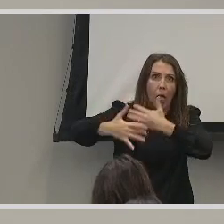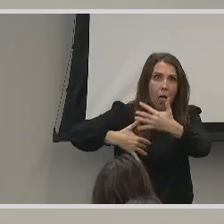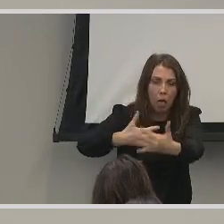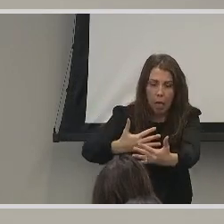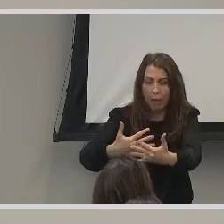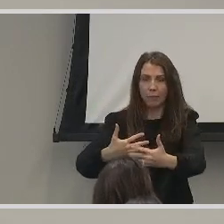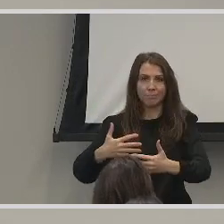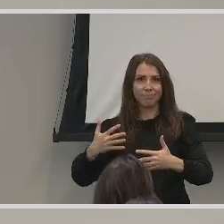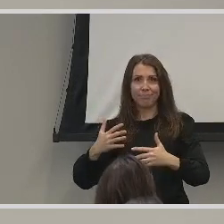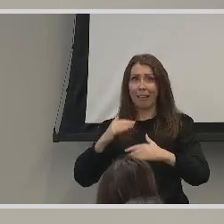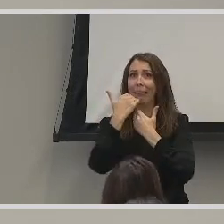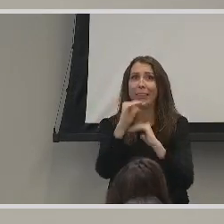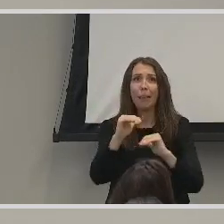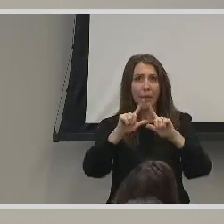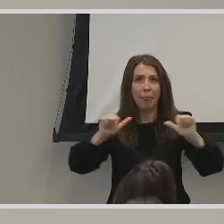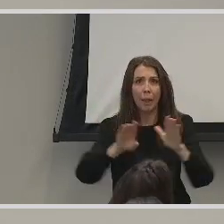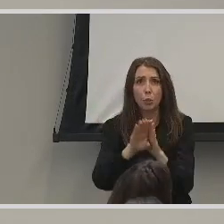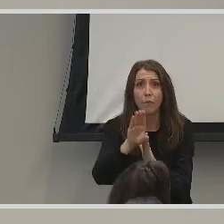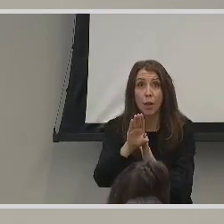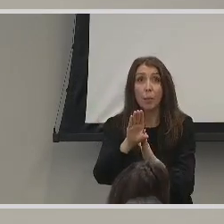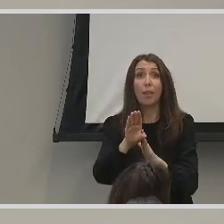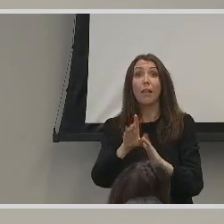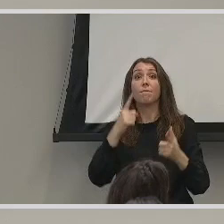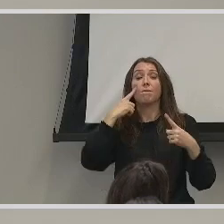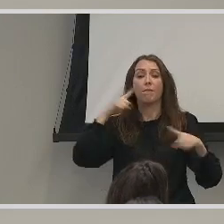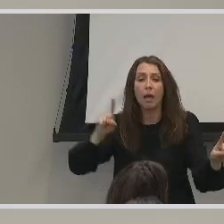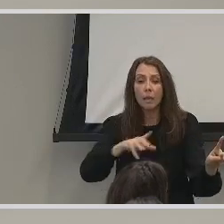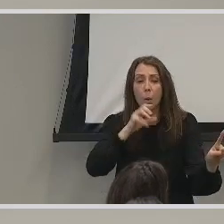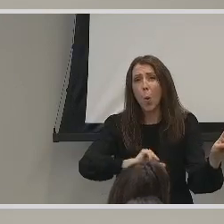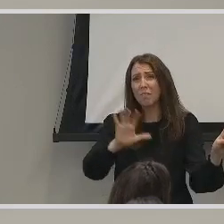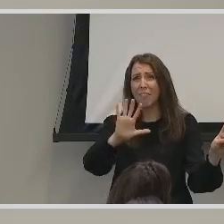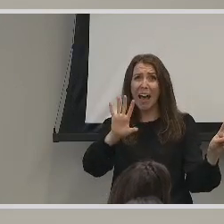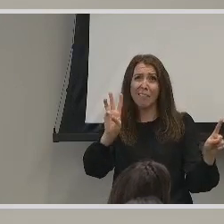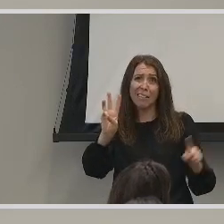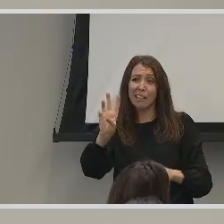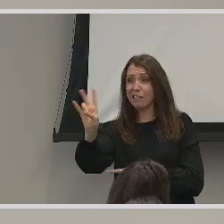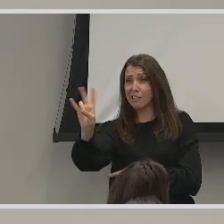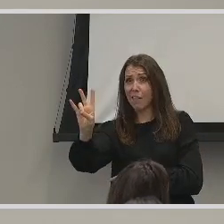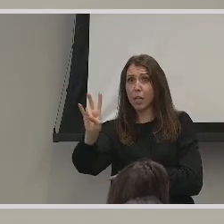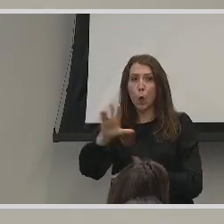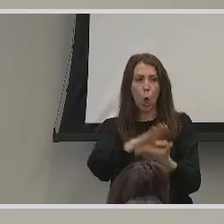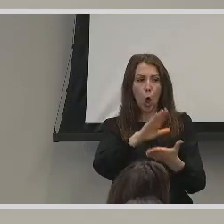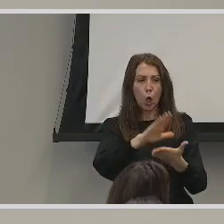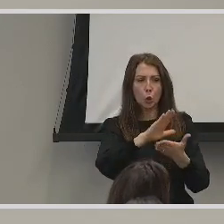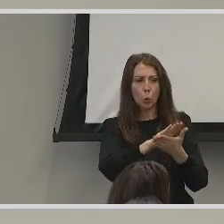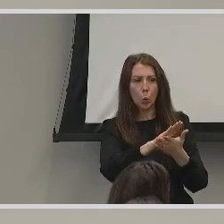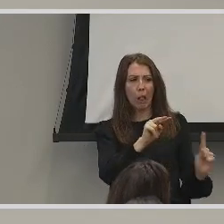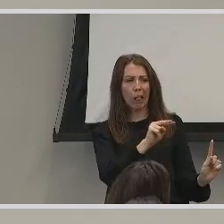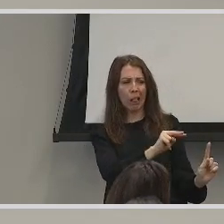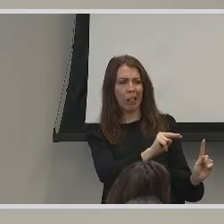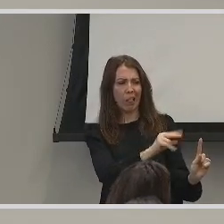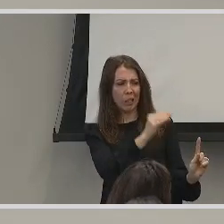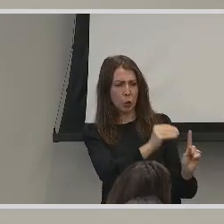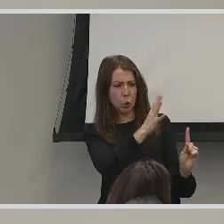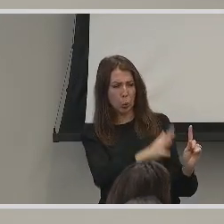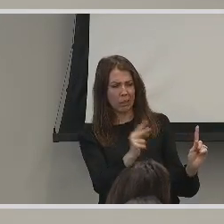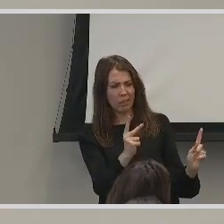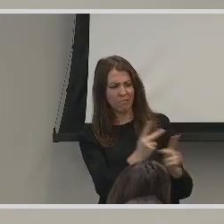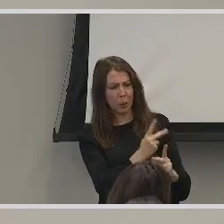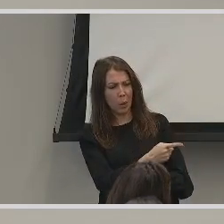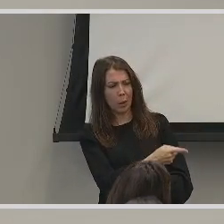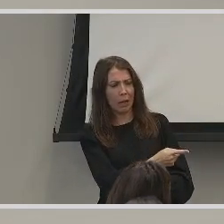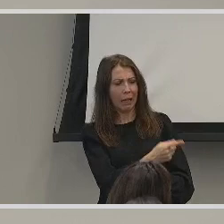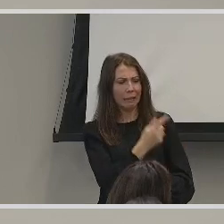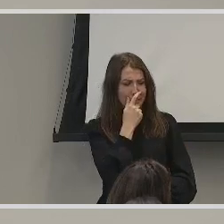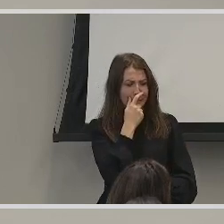And it's usually by five, six, or seven that a school's figured out or something's figured out. And by then, they struggle